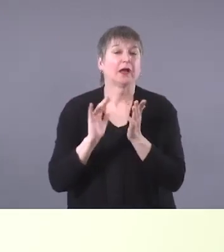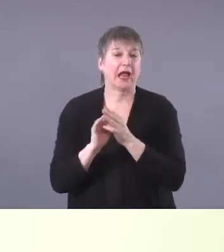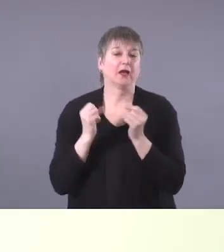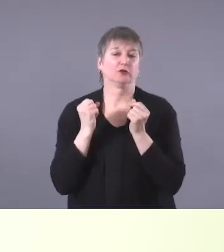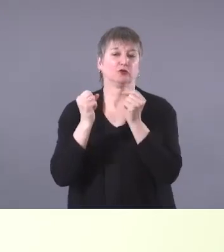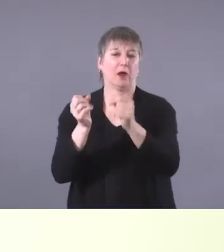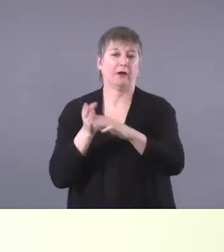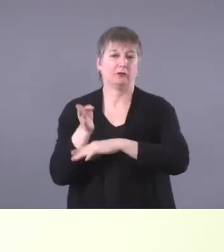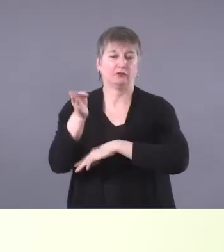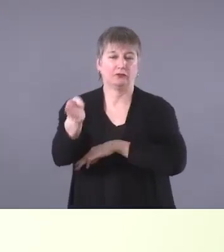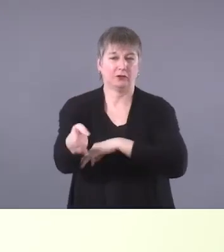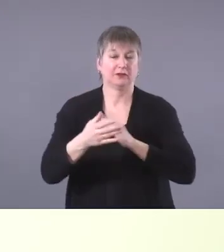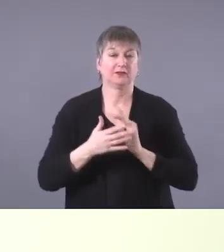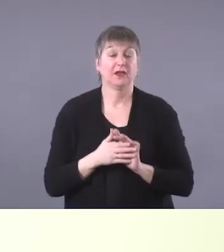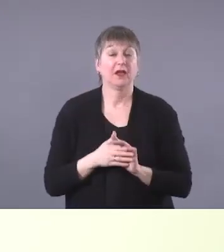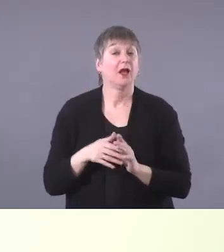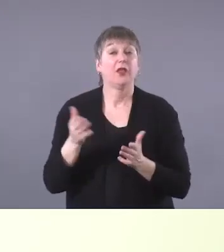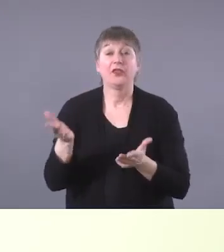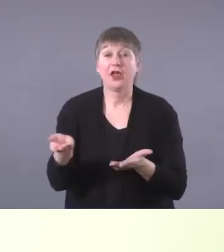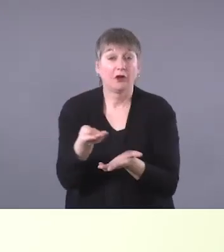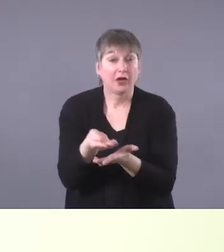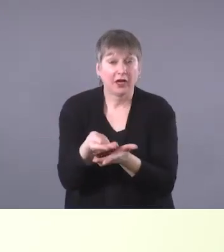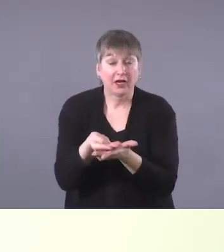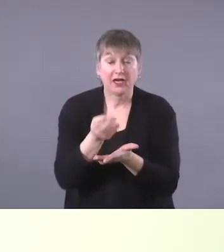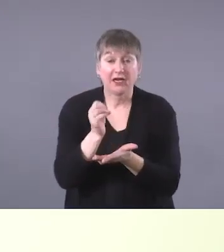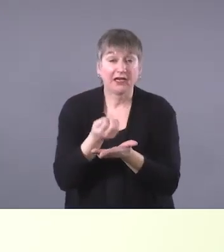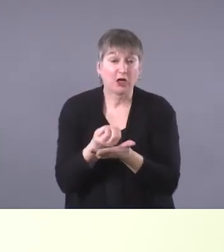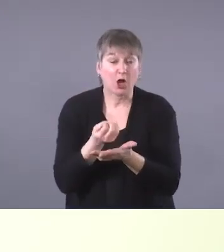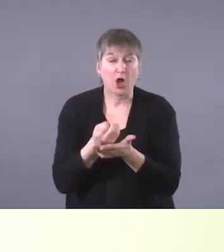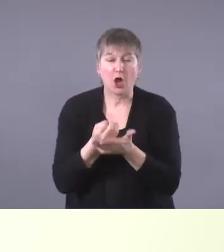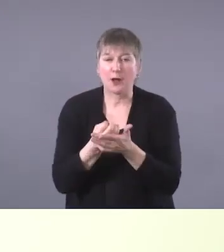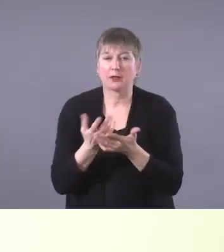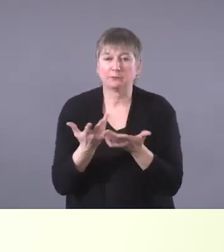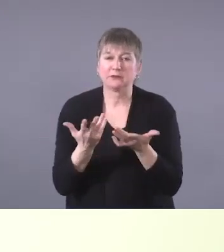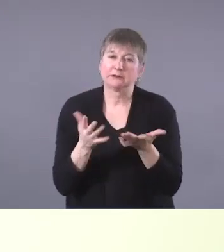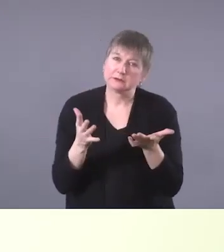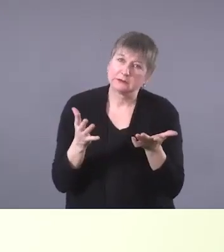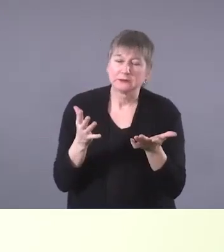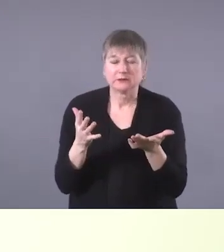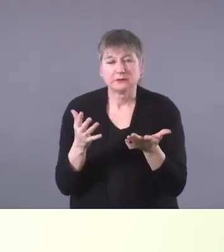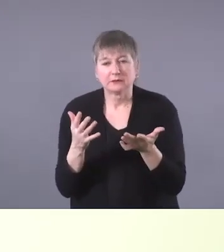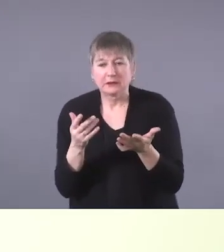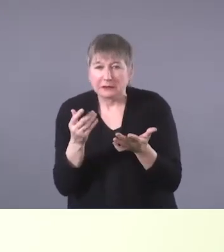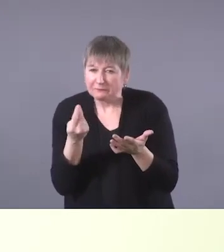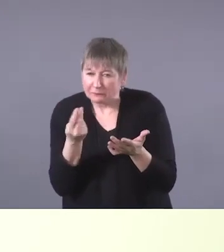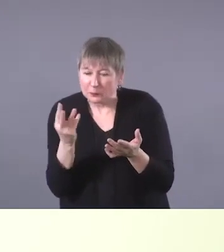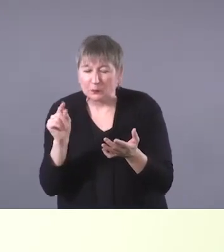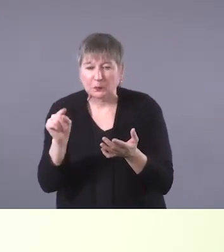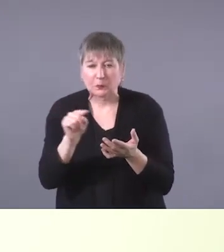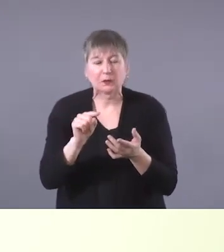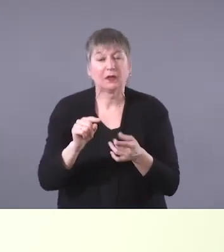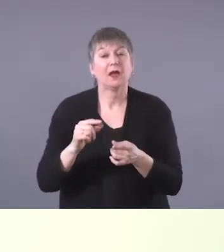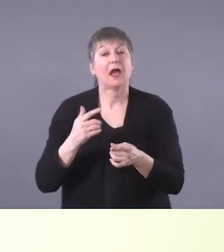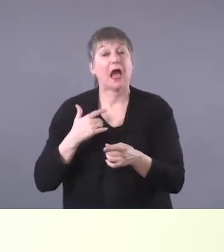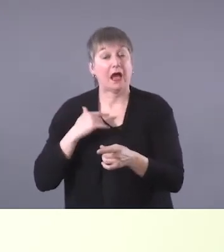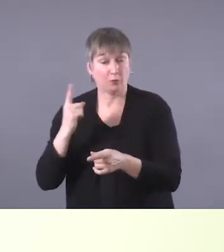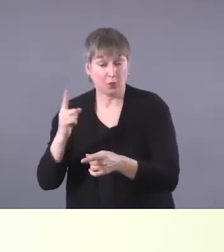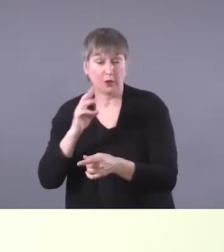The economy there is pretty spotty. There's, they have a water treatment